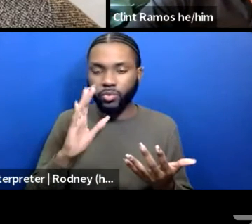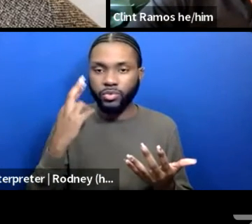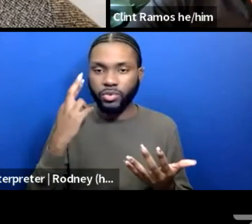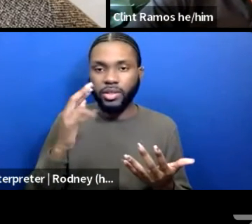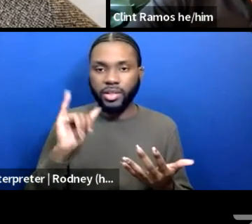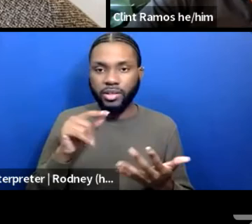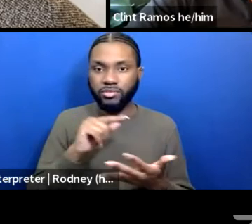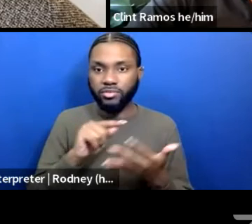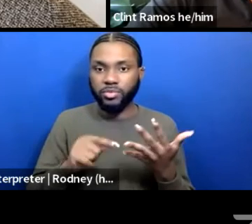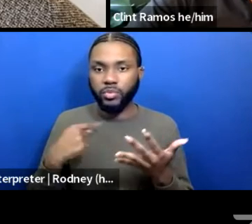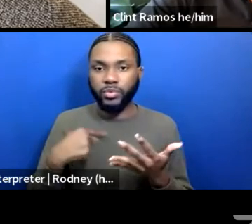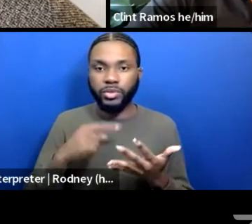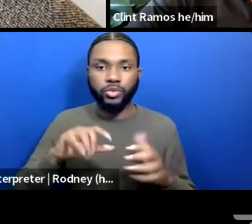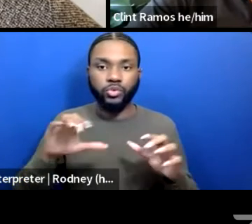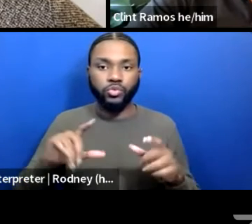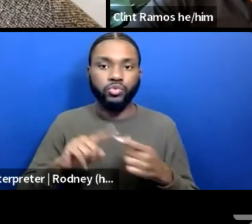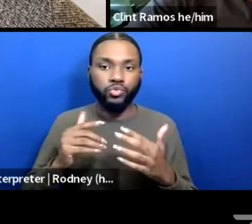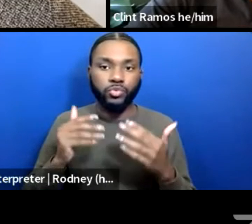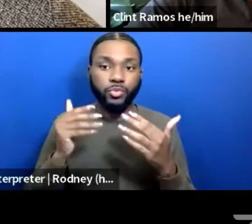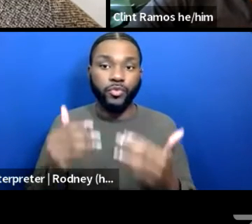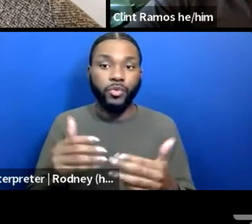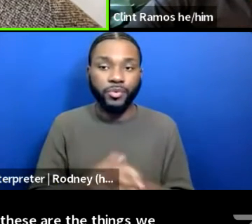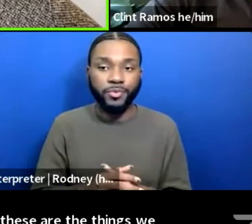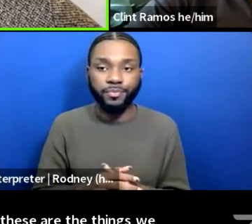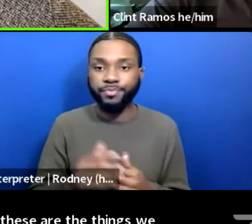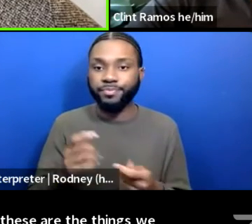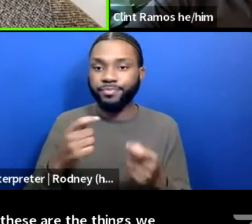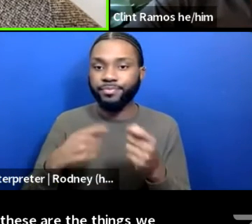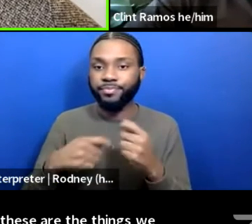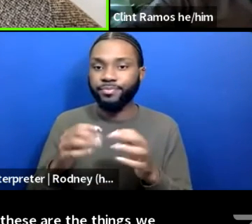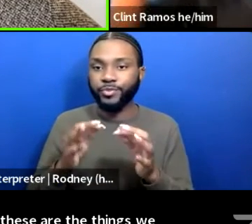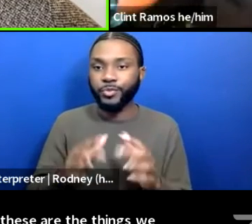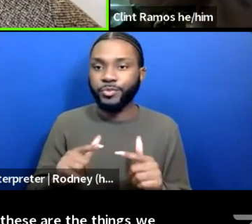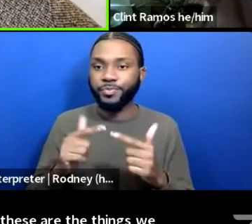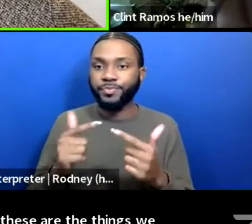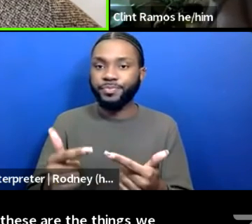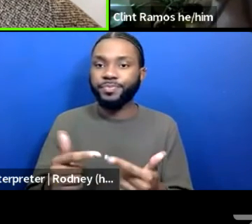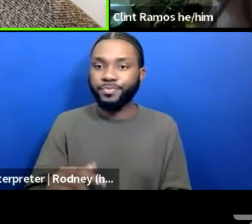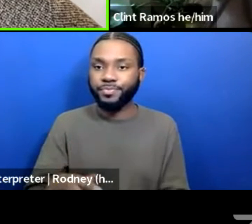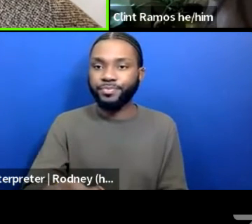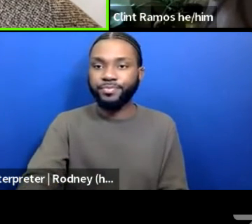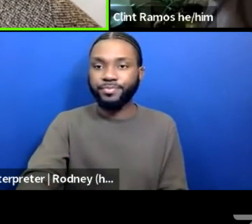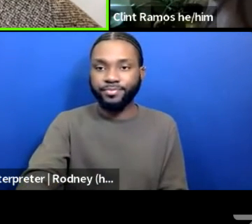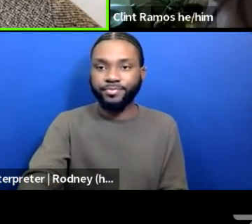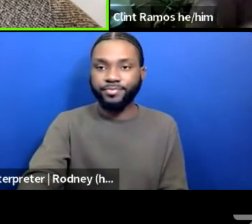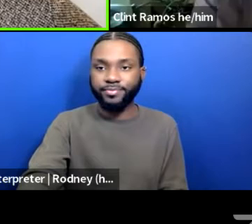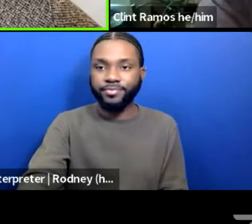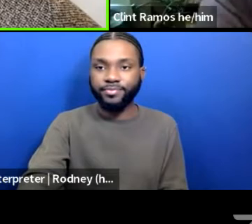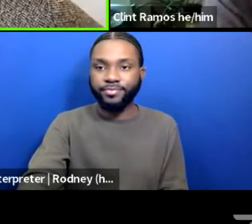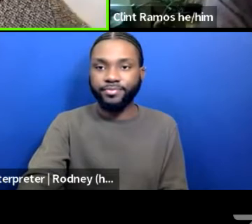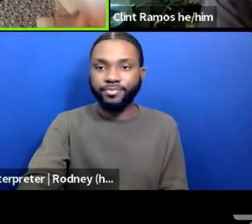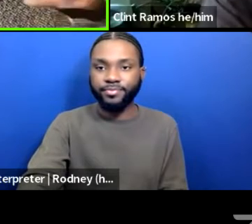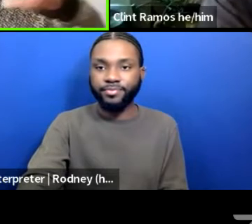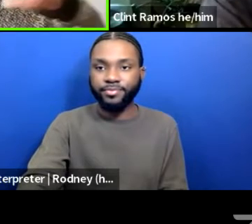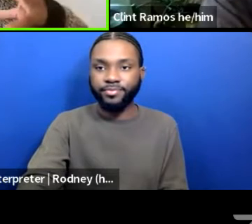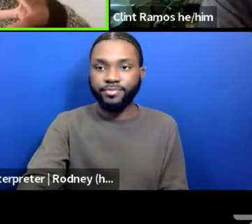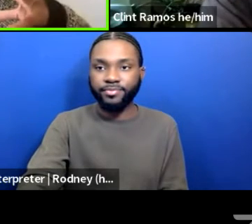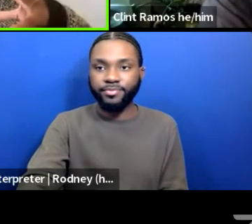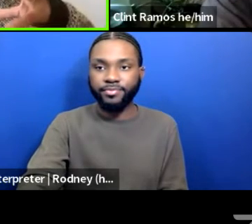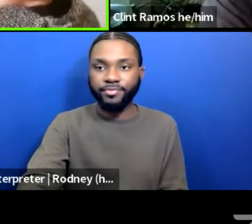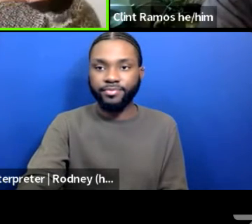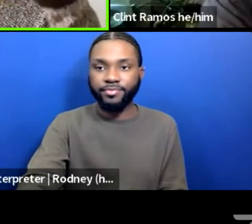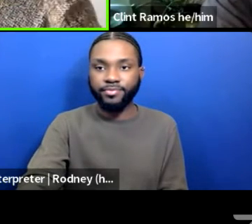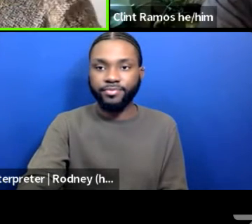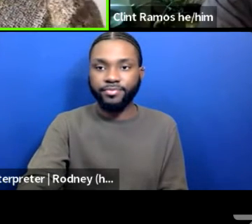have to do to move forward. I'll also say some of the work that art equity is doing is interesting to line